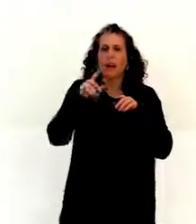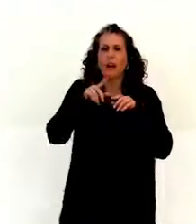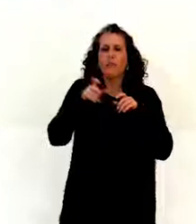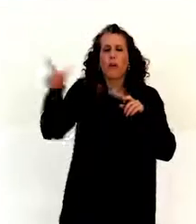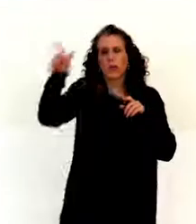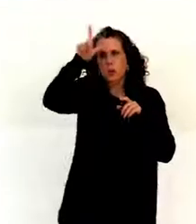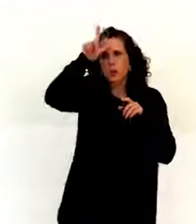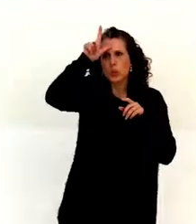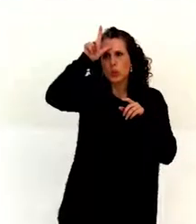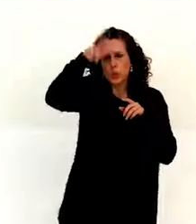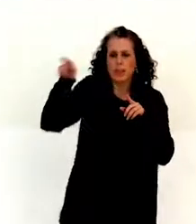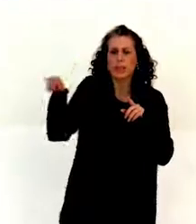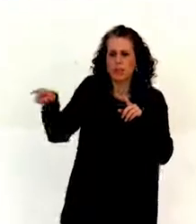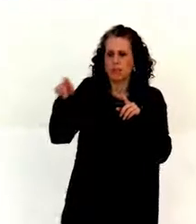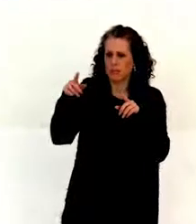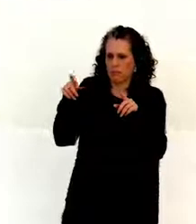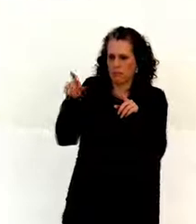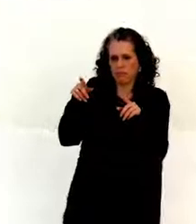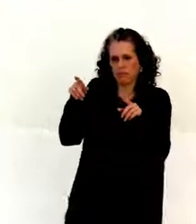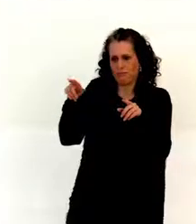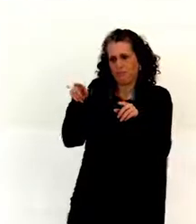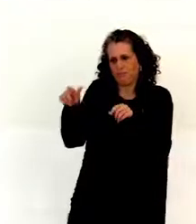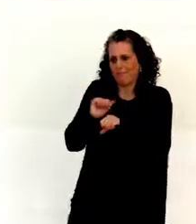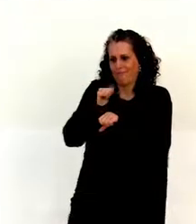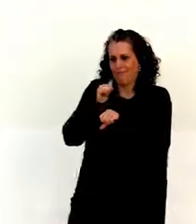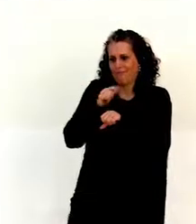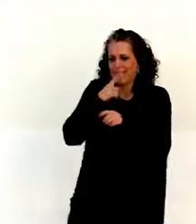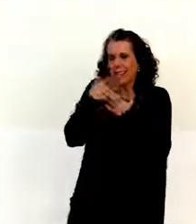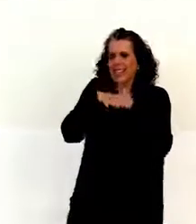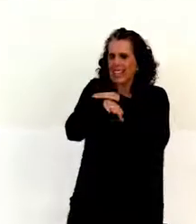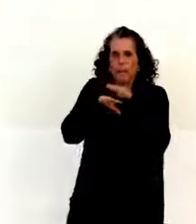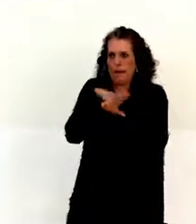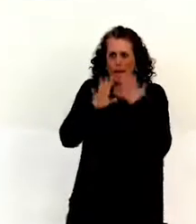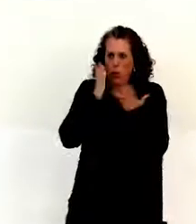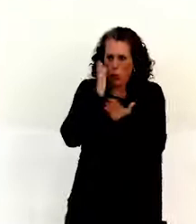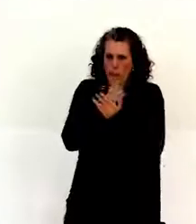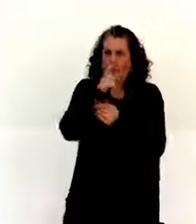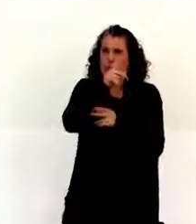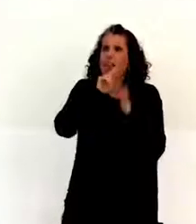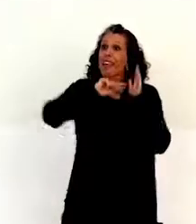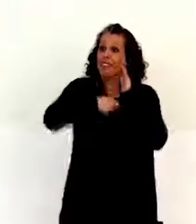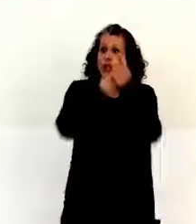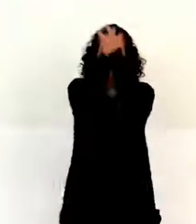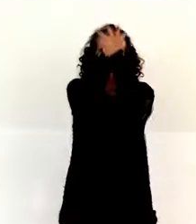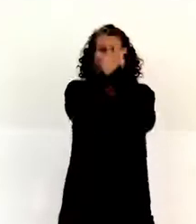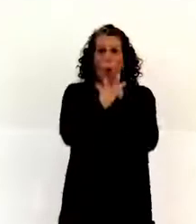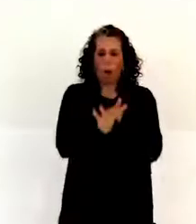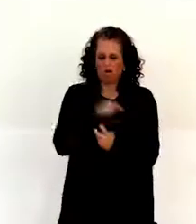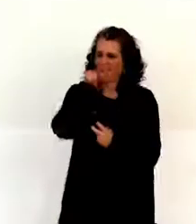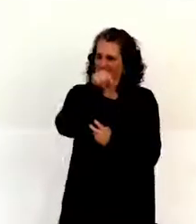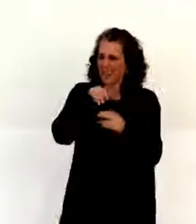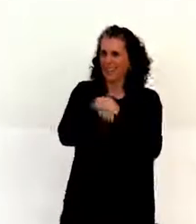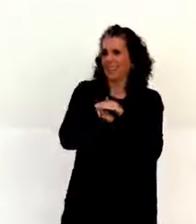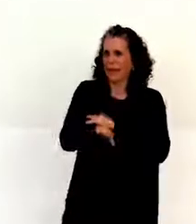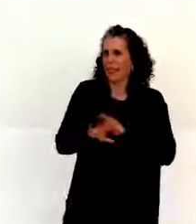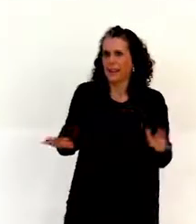said that accessibility is backbone of the convention. Then personal mobility. And support services,